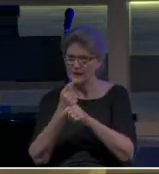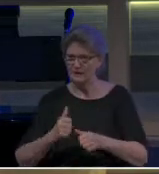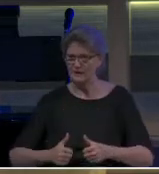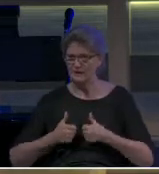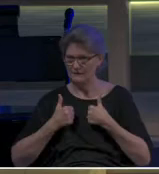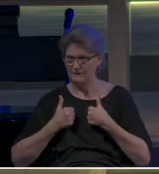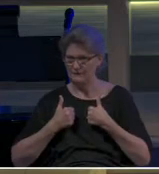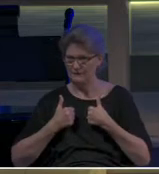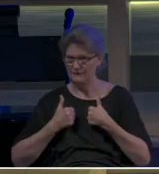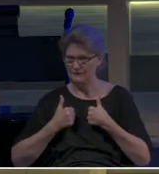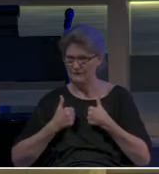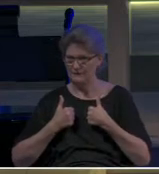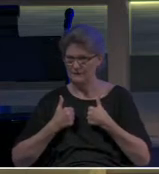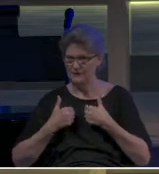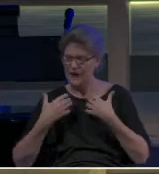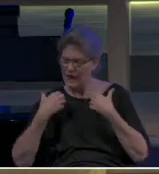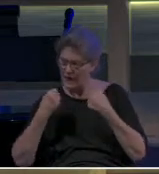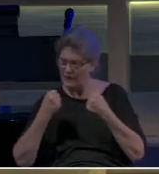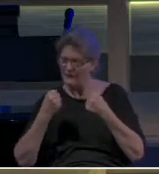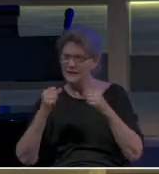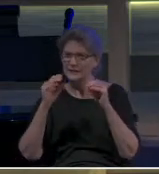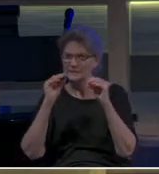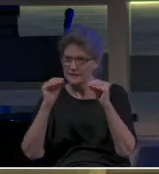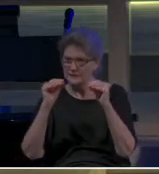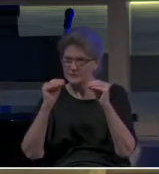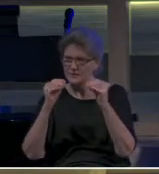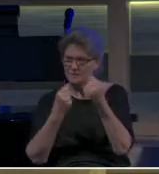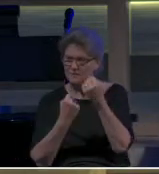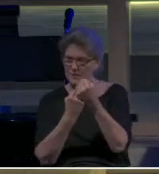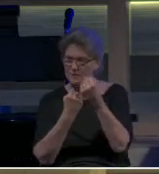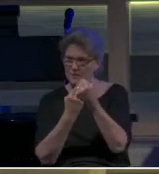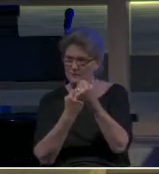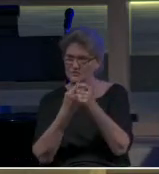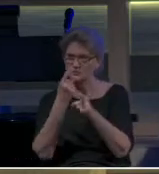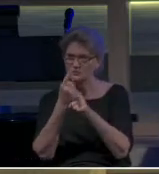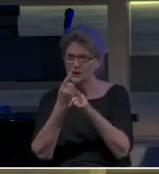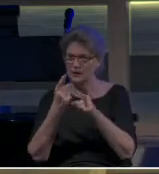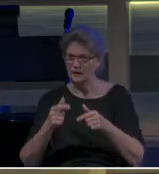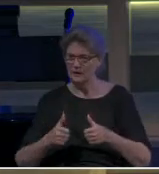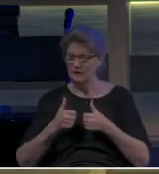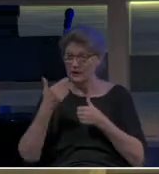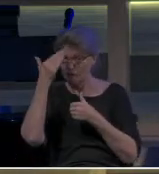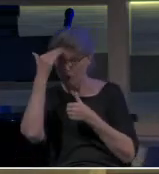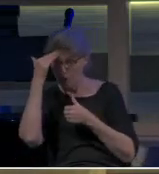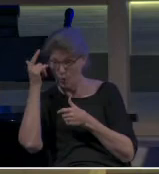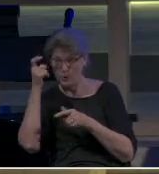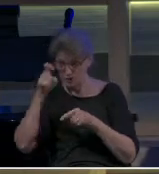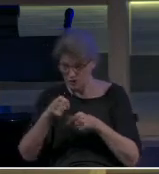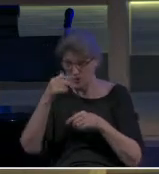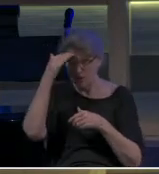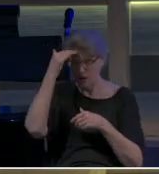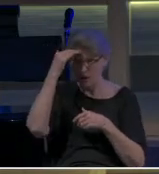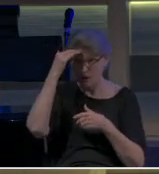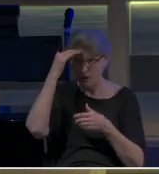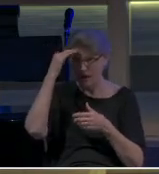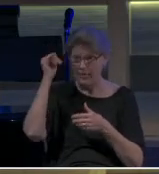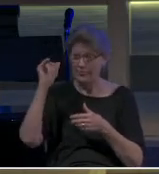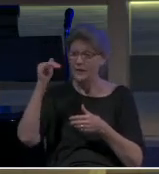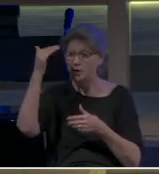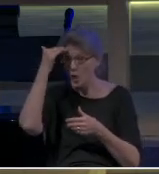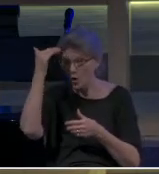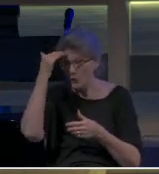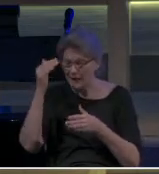Healthy doctrine promotes right living. If you really know what you are supposed to know, that knowing